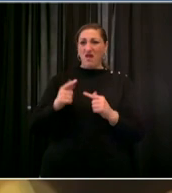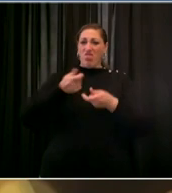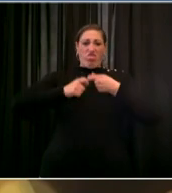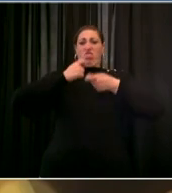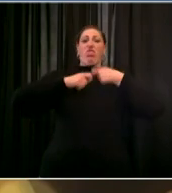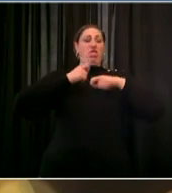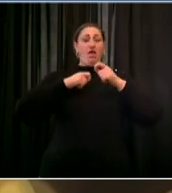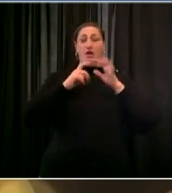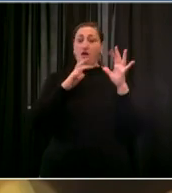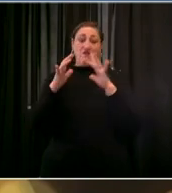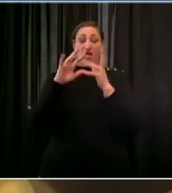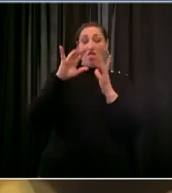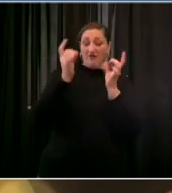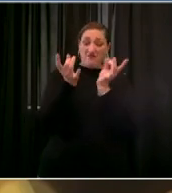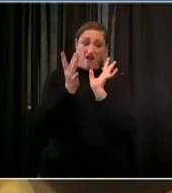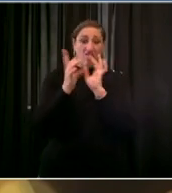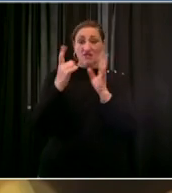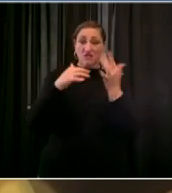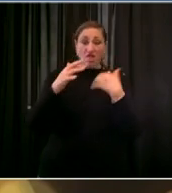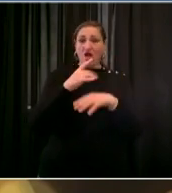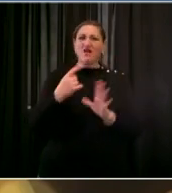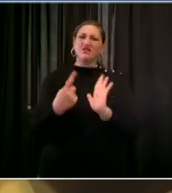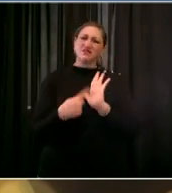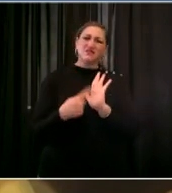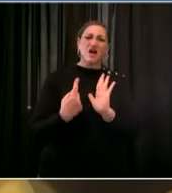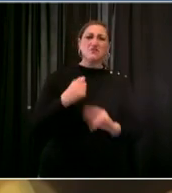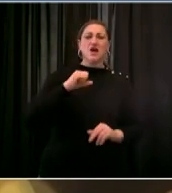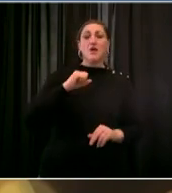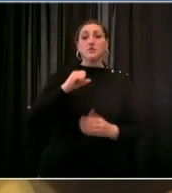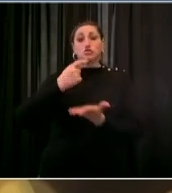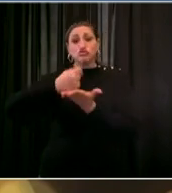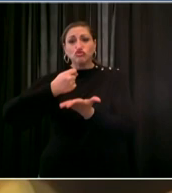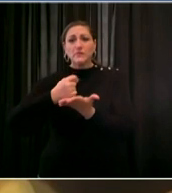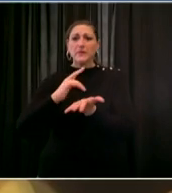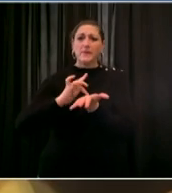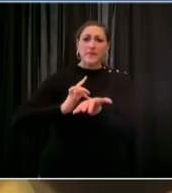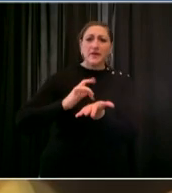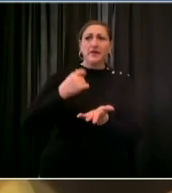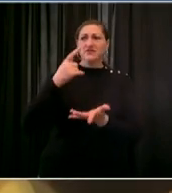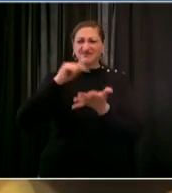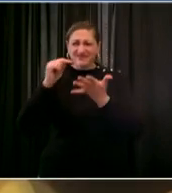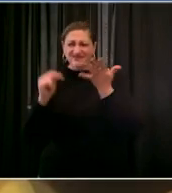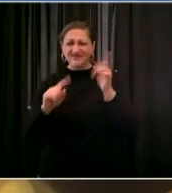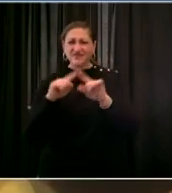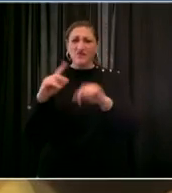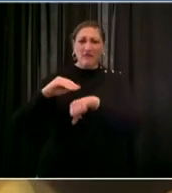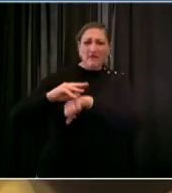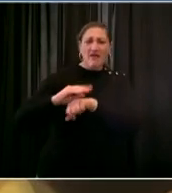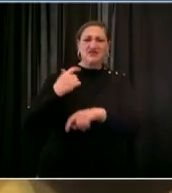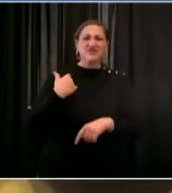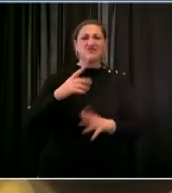their own they resist treatment walk away from a chance for recovery and disappear